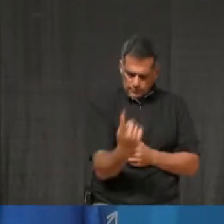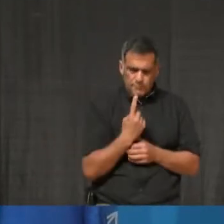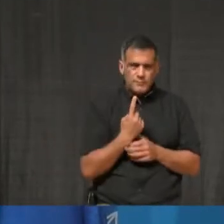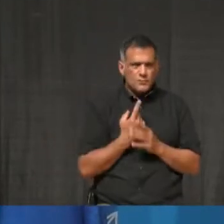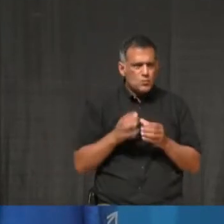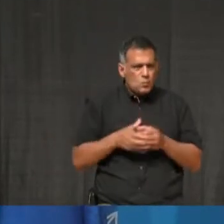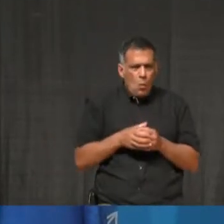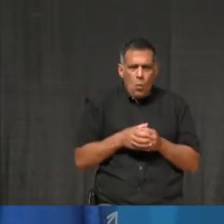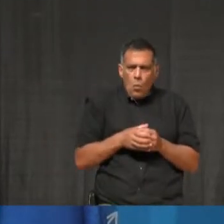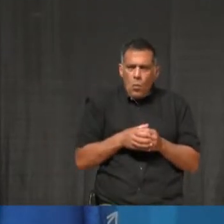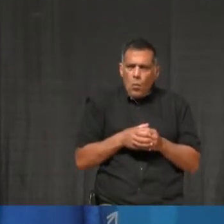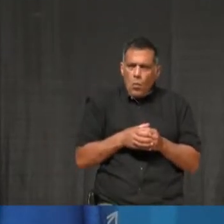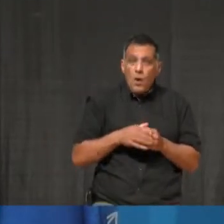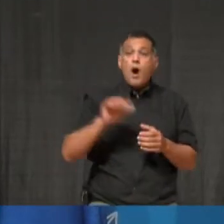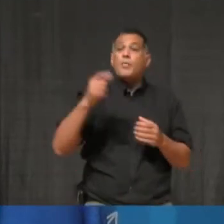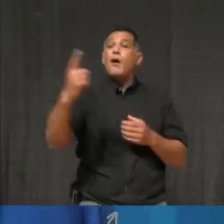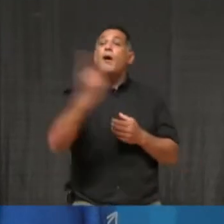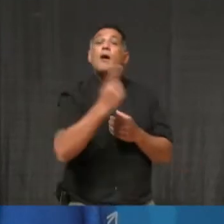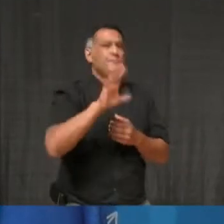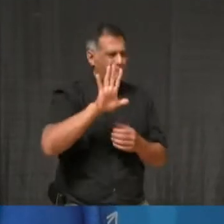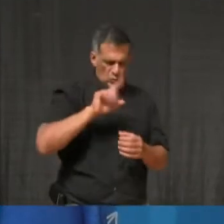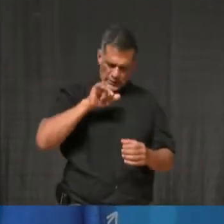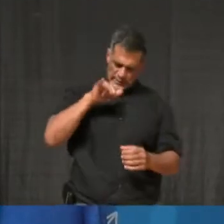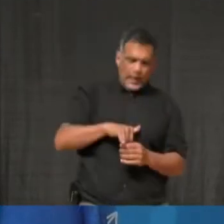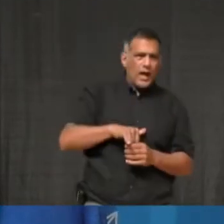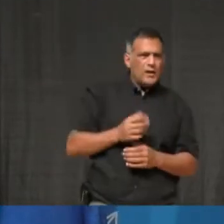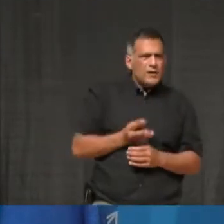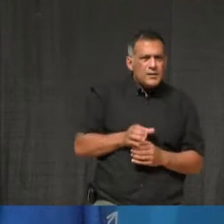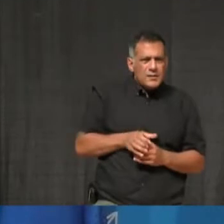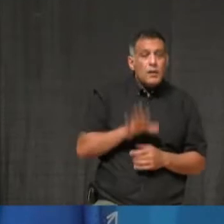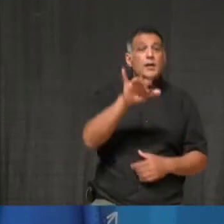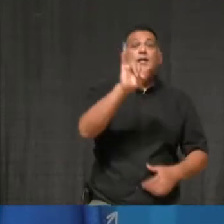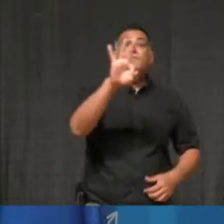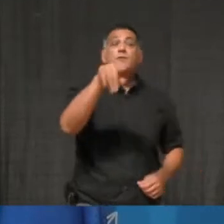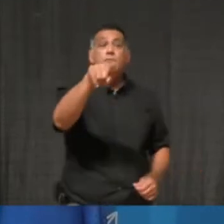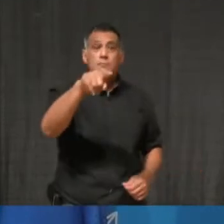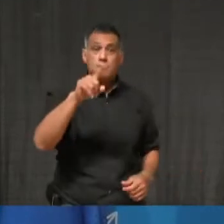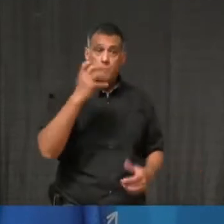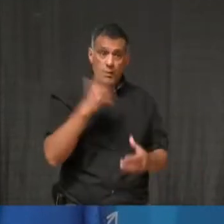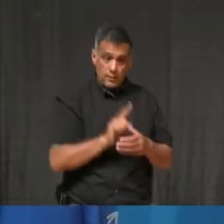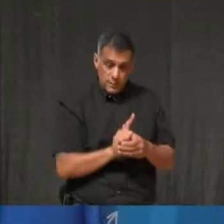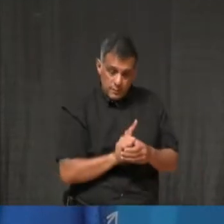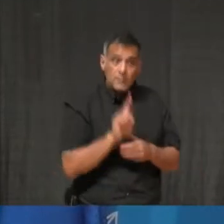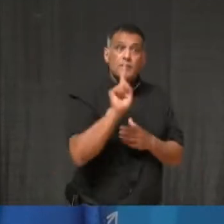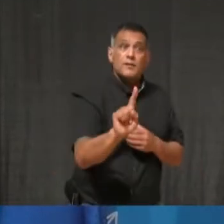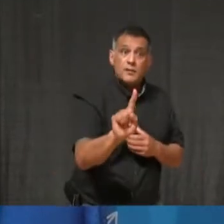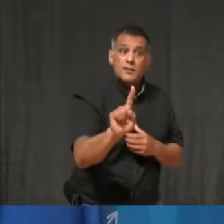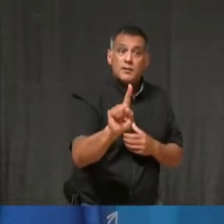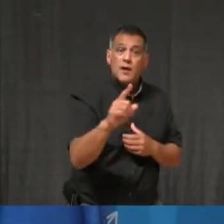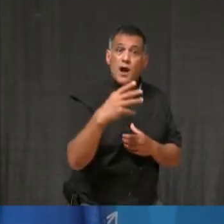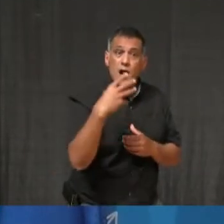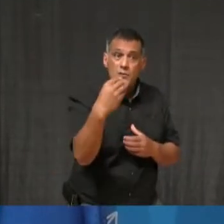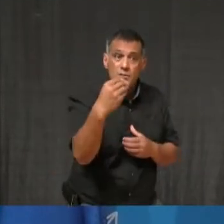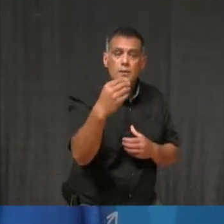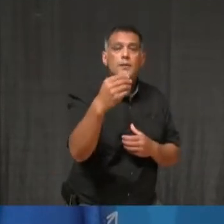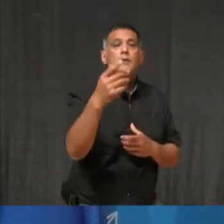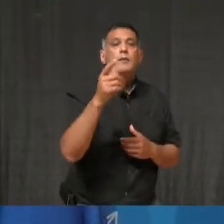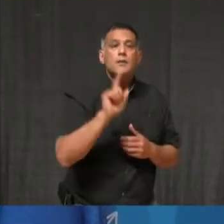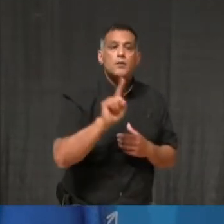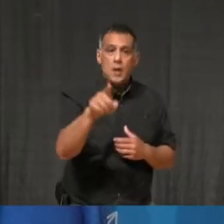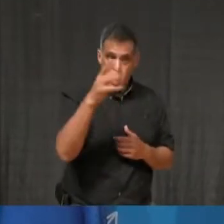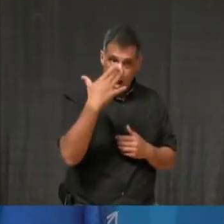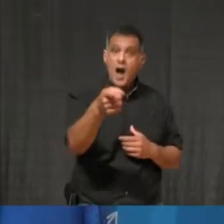have beyond your household, assume that anyone else outside your immediate household could be carrying the virus